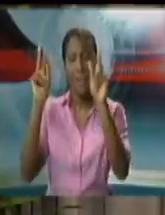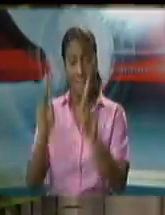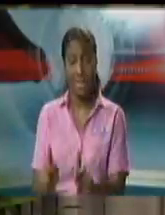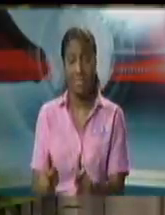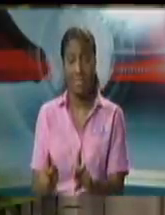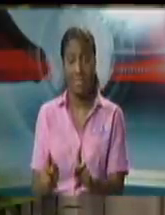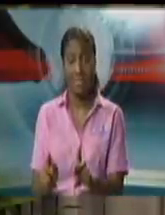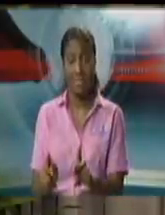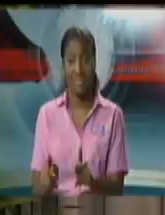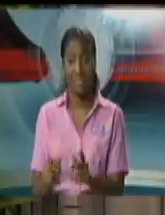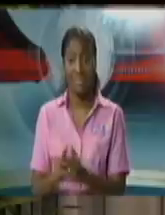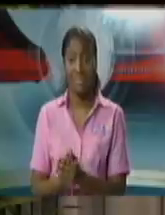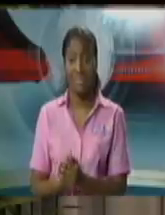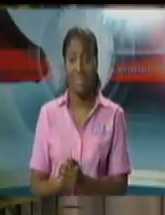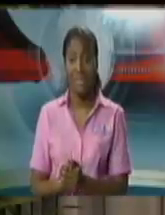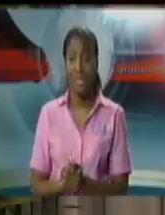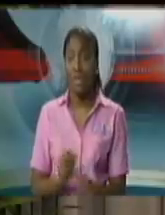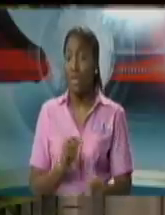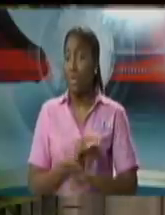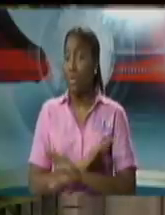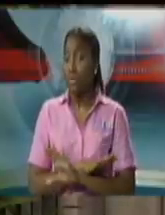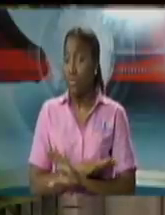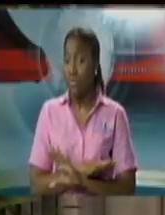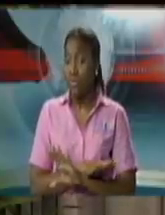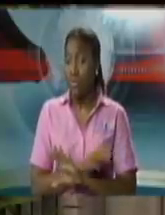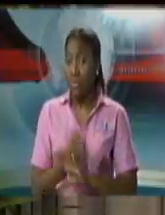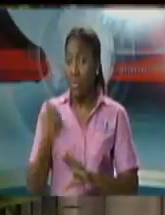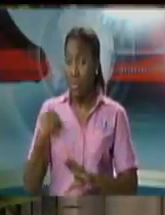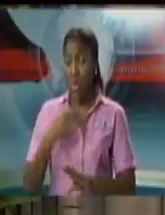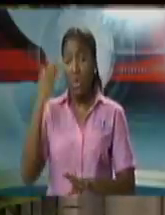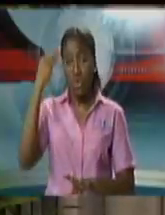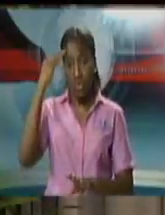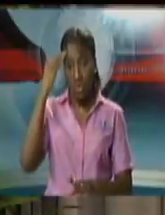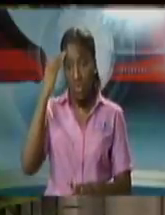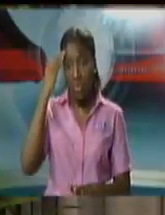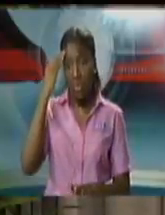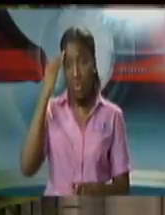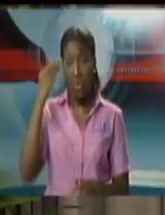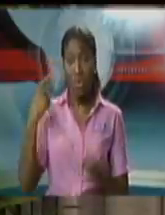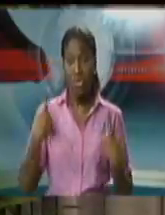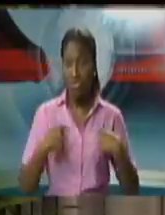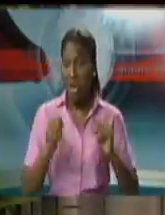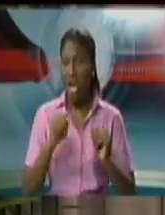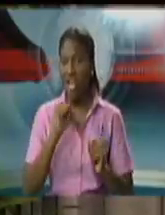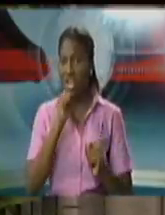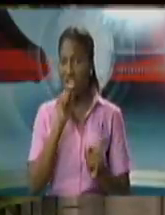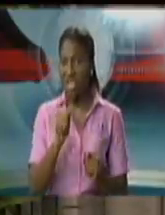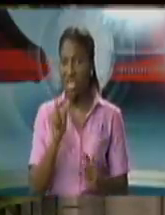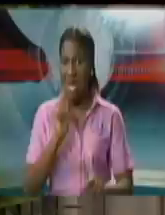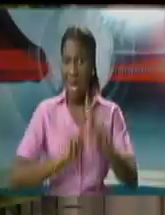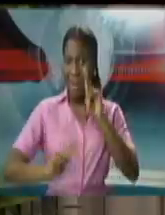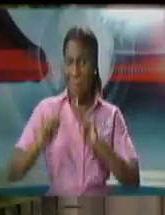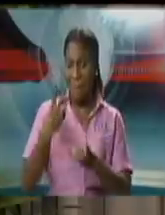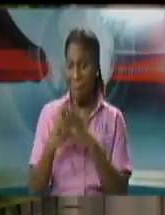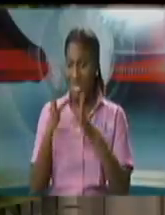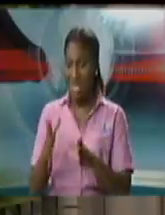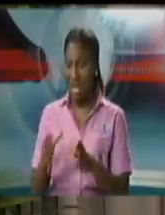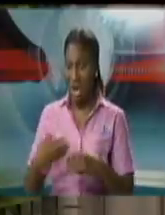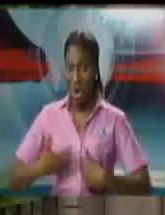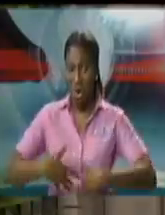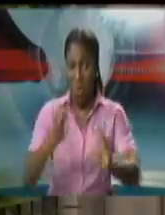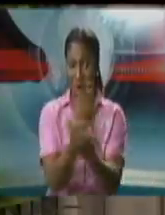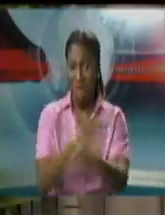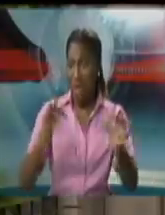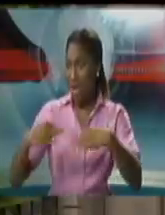important question there is not the intention at all or the risk being created of just releasing people into the wild to go and fend for